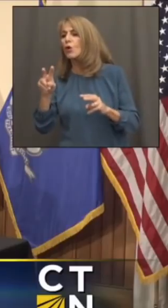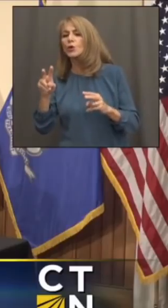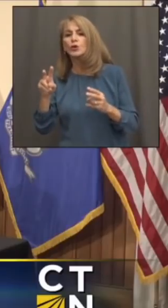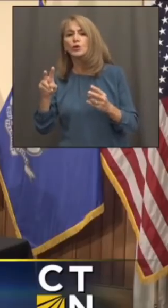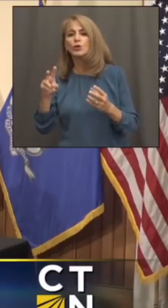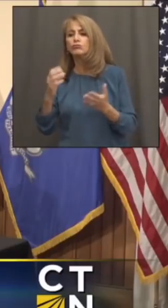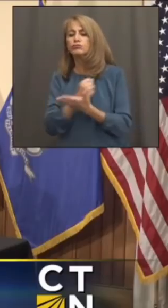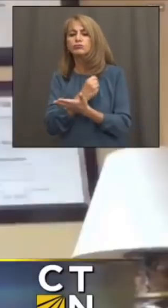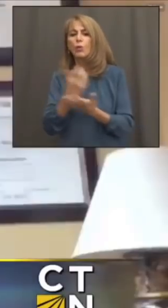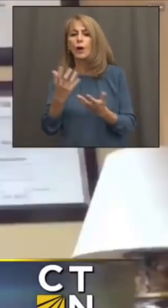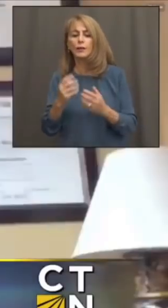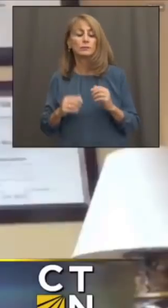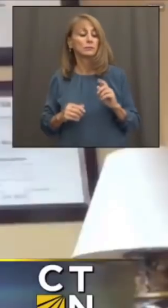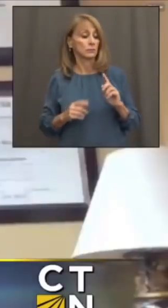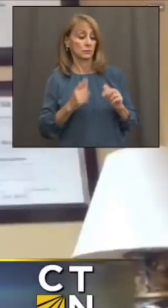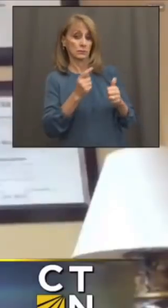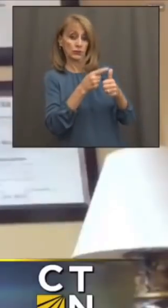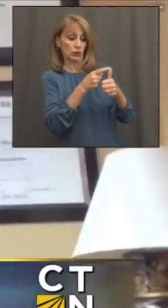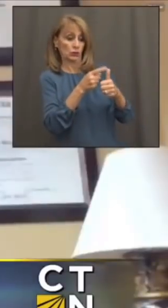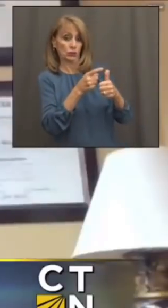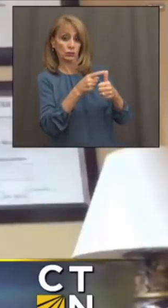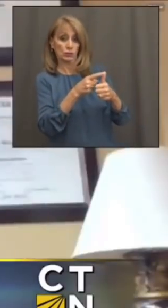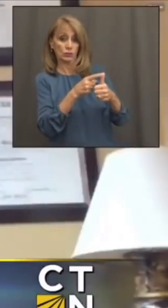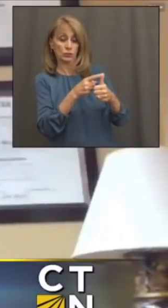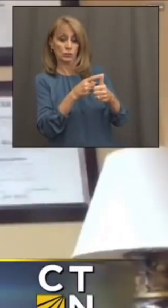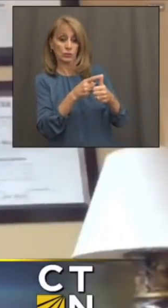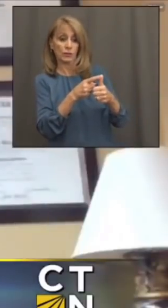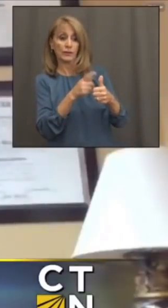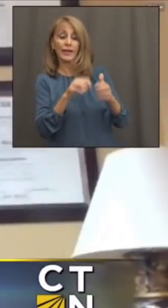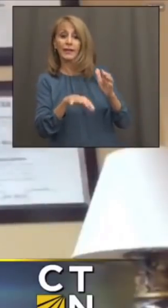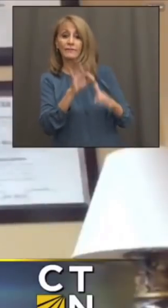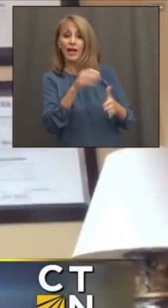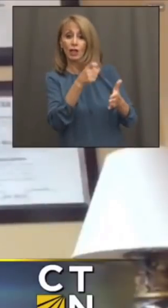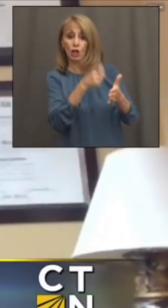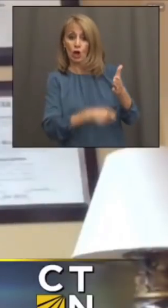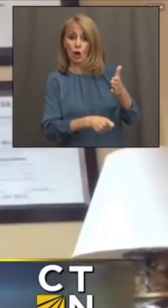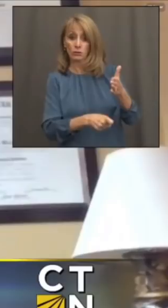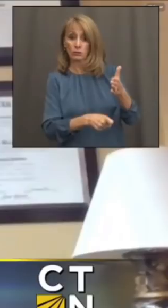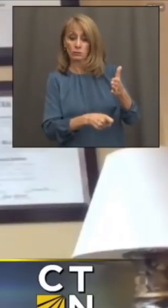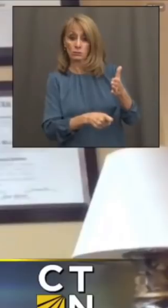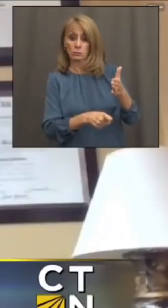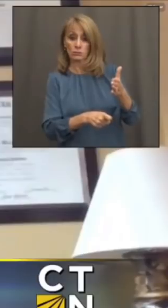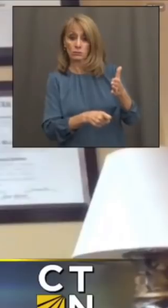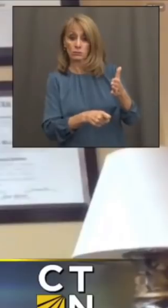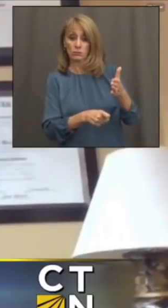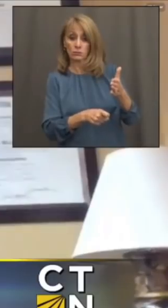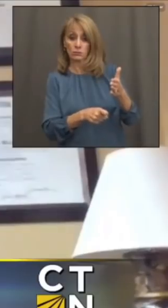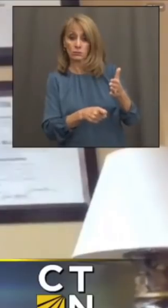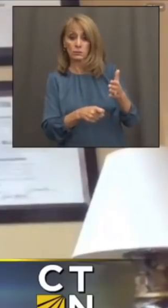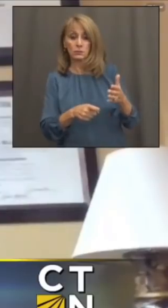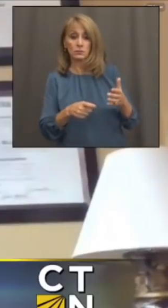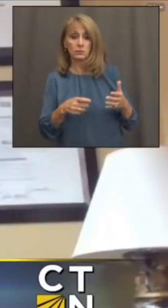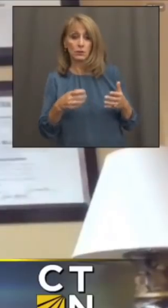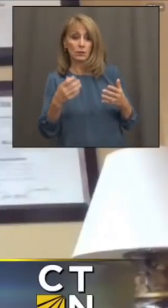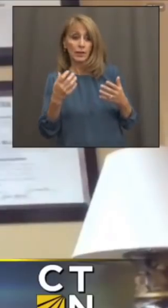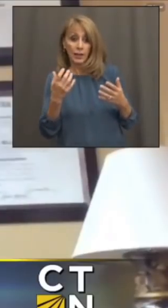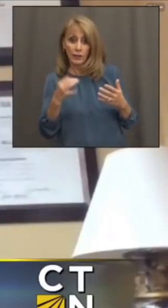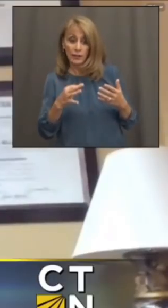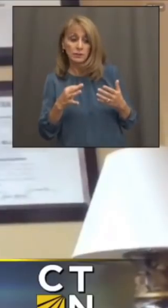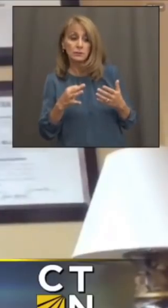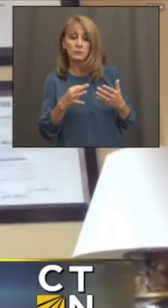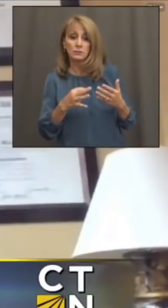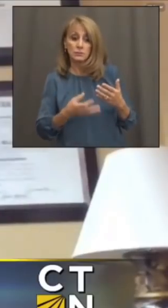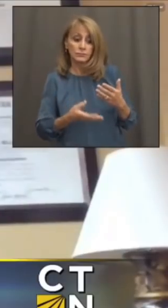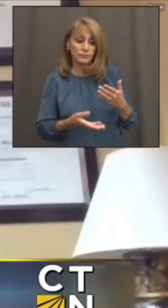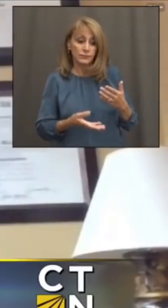Number one, they can lower the cost of insurance for them. So currently, if the subsidy that